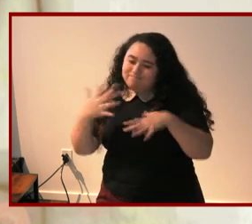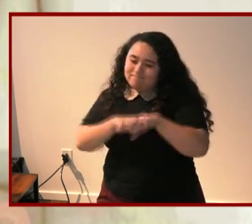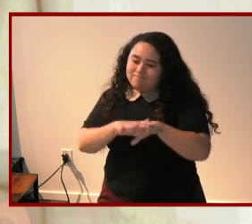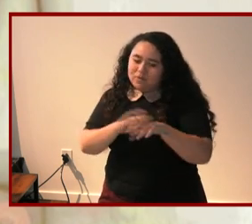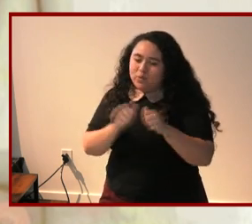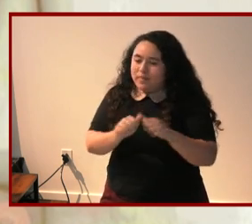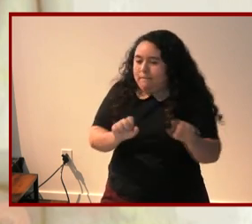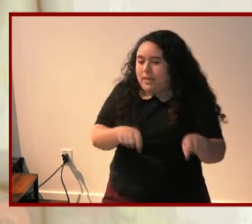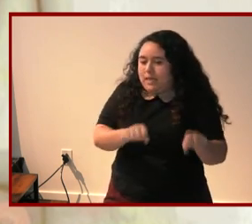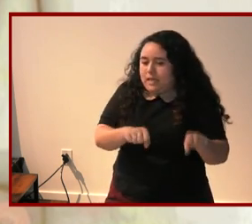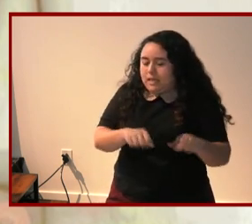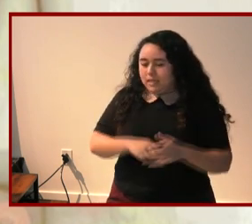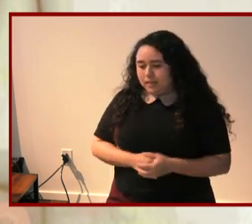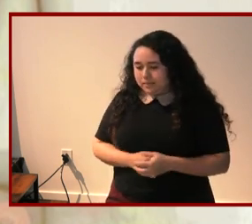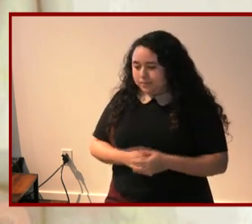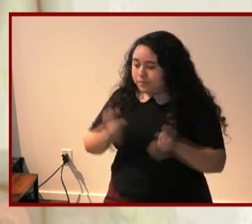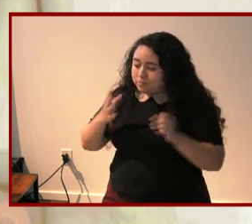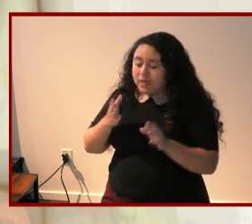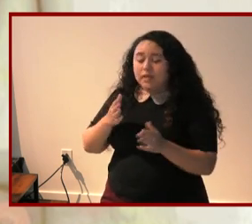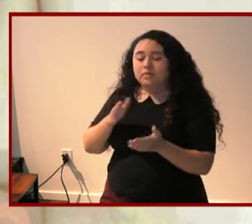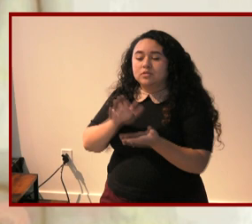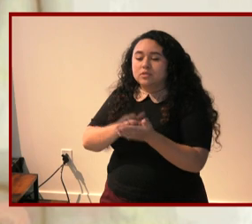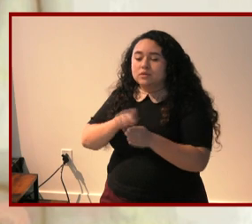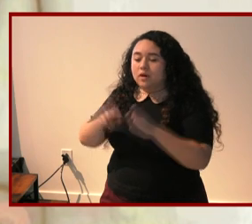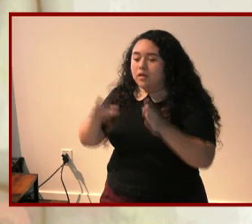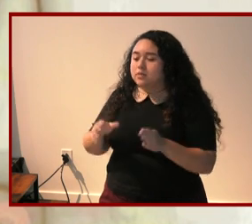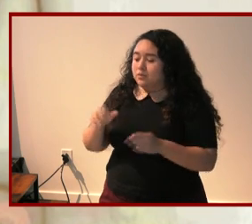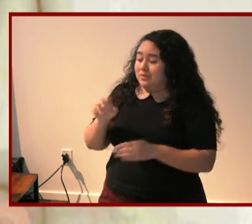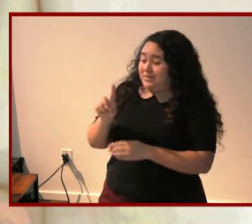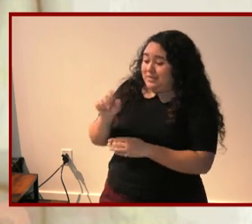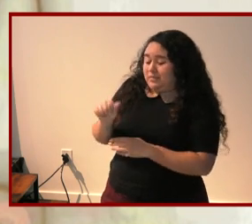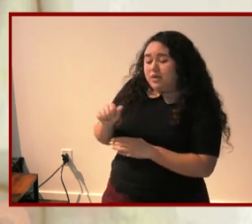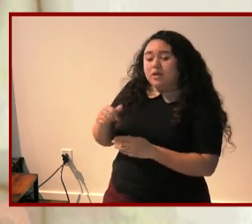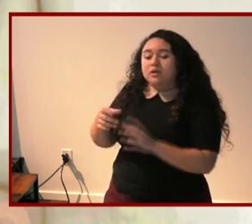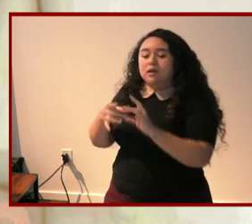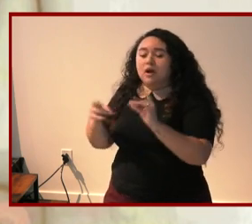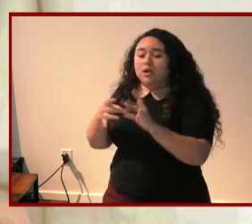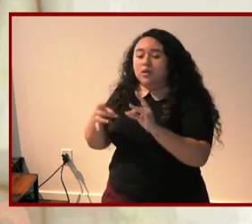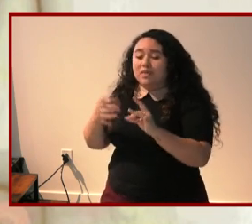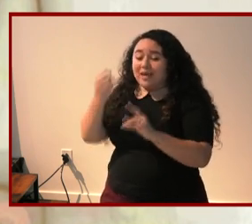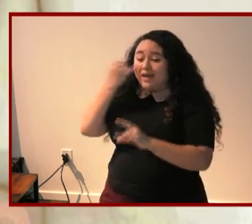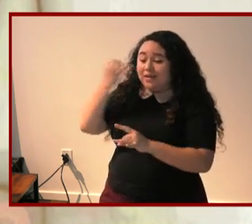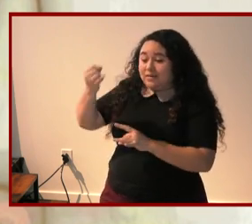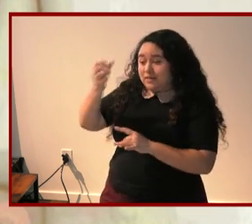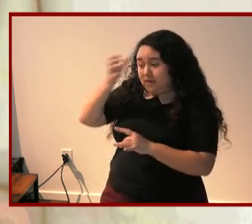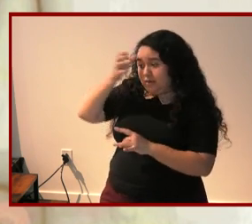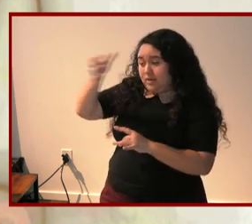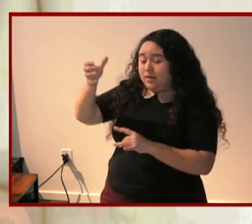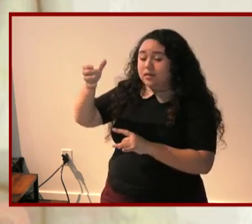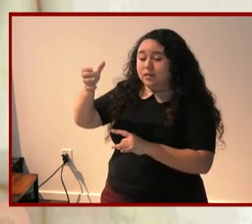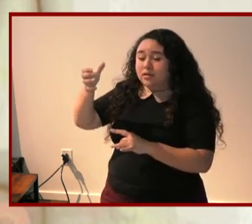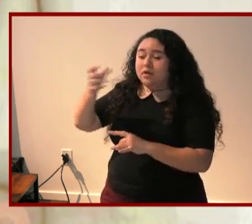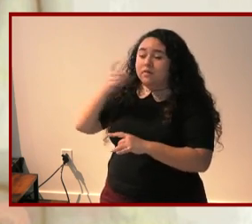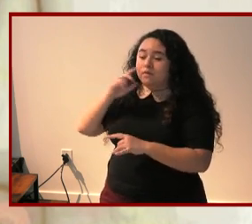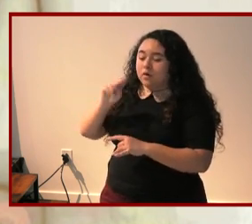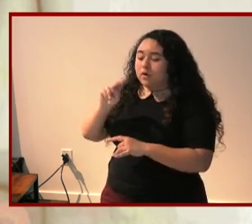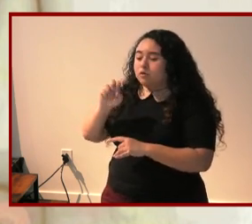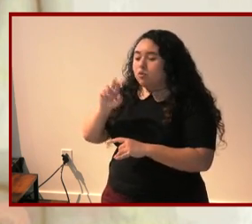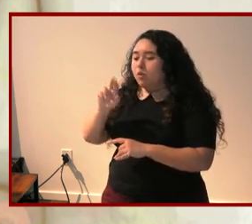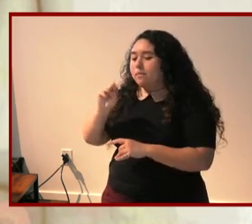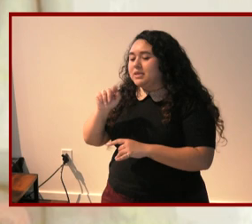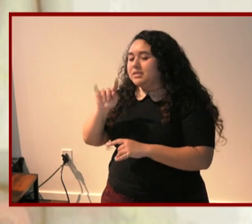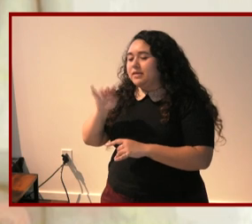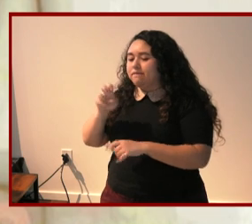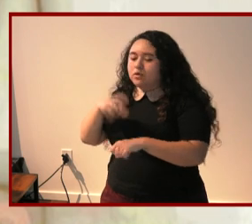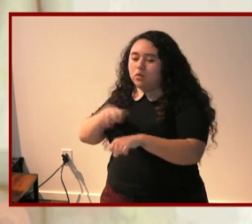ability many scholars of disability have actually argued that the very idea of normative gender depends